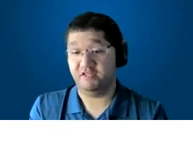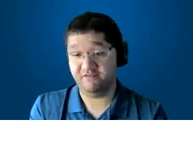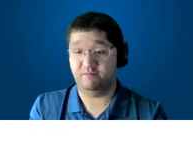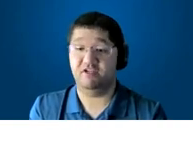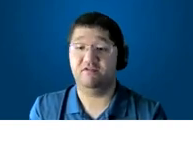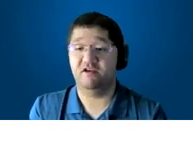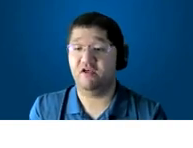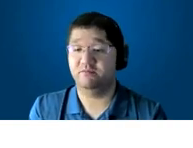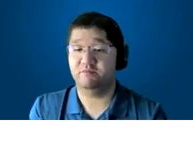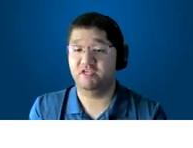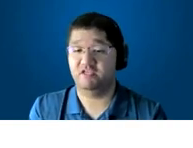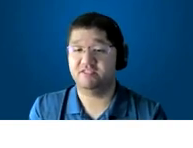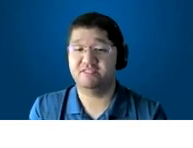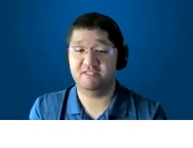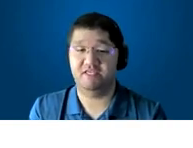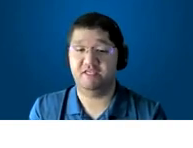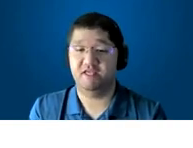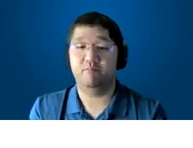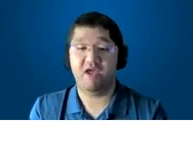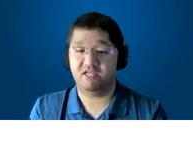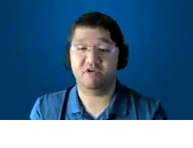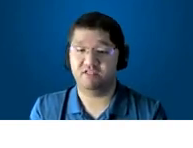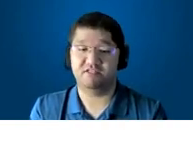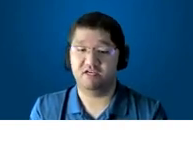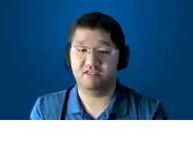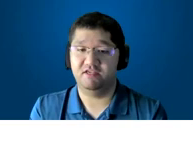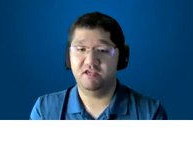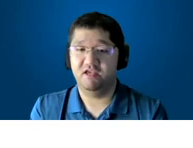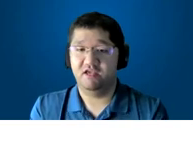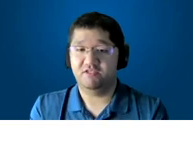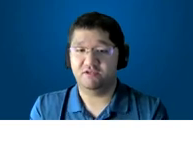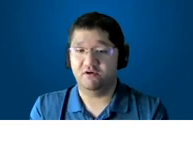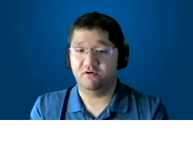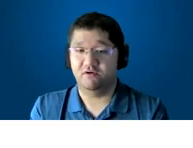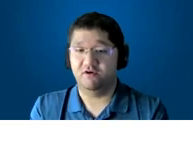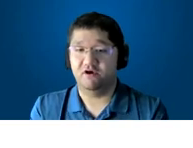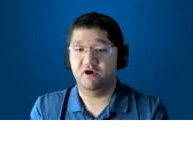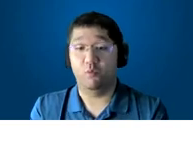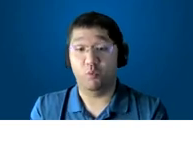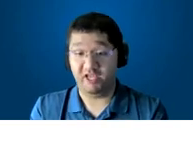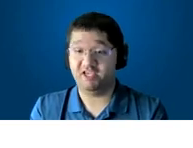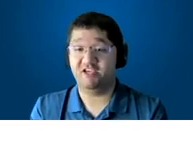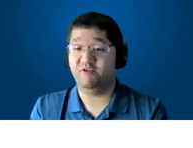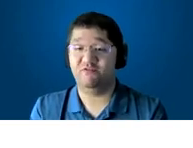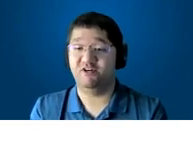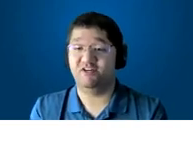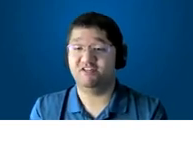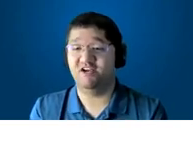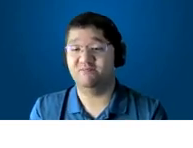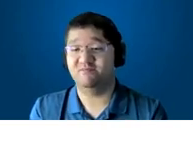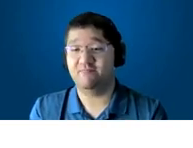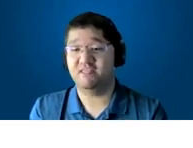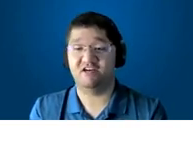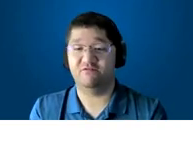their belief in me kind of helped me see past my anxieties so a week before